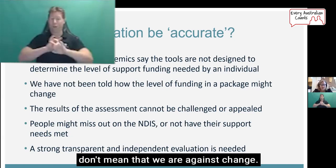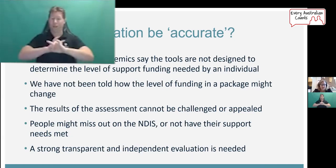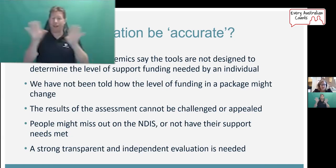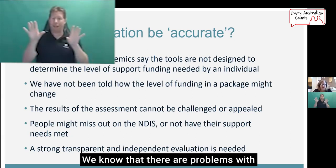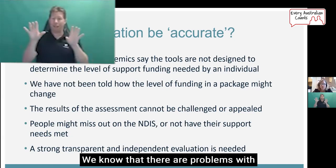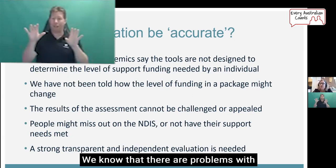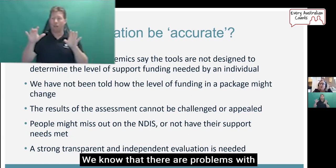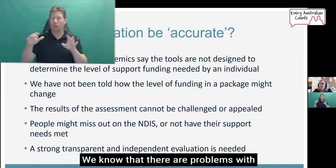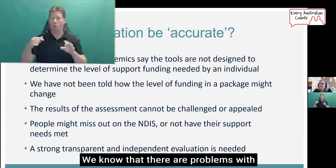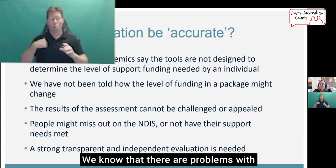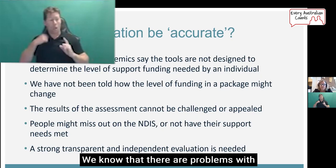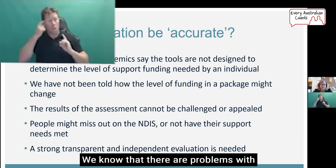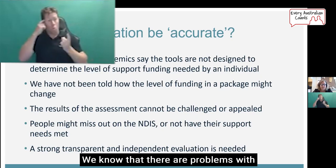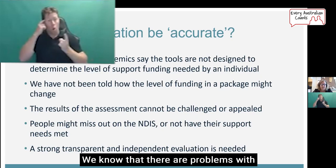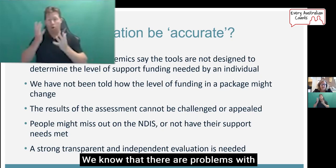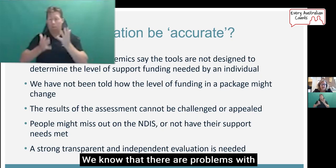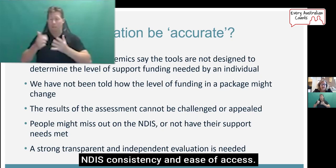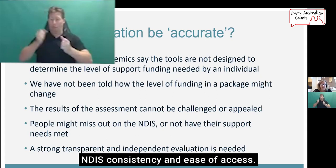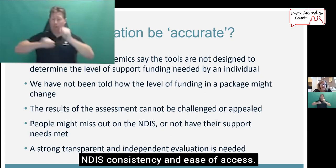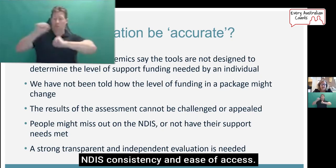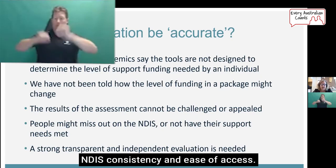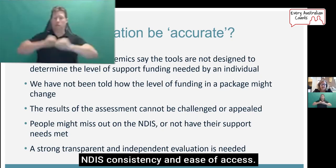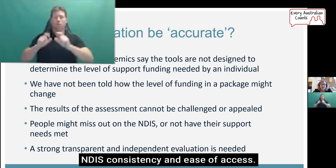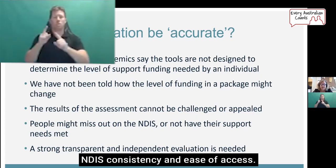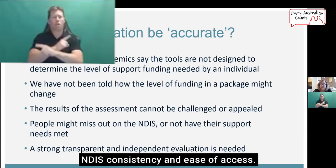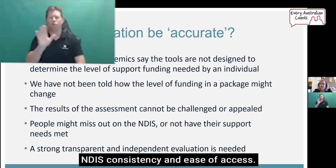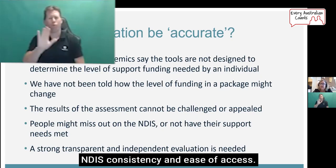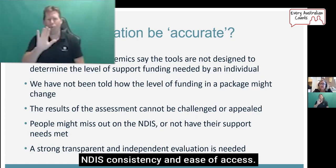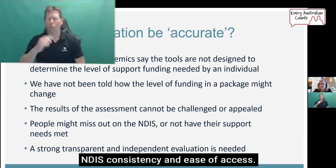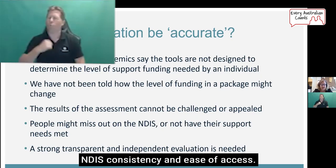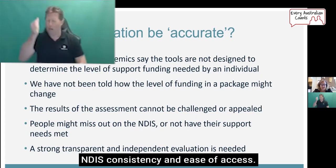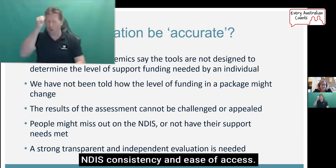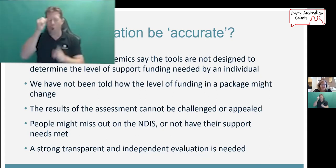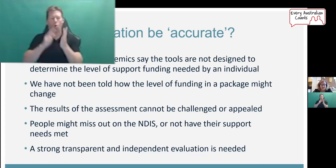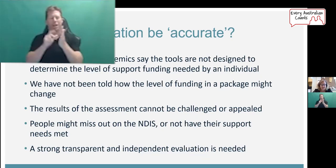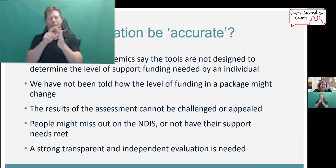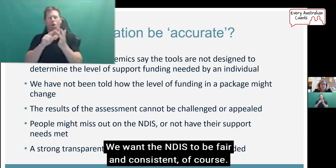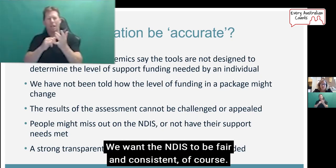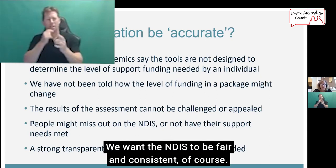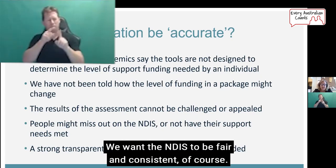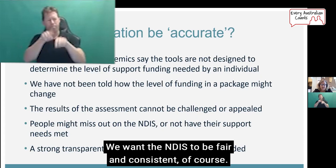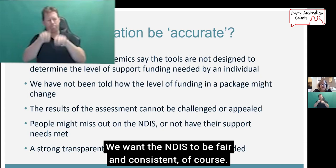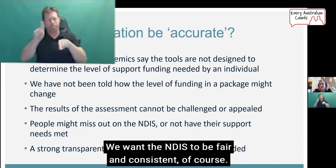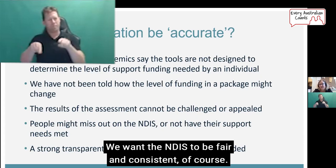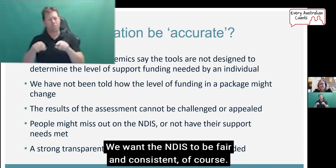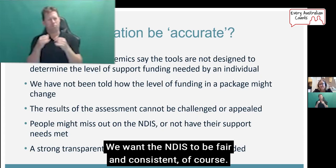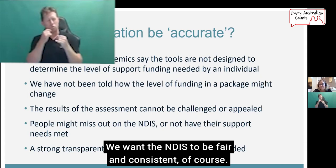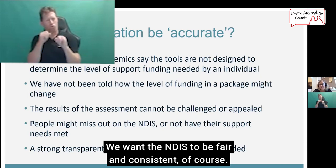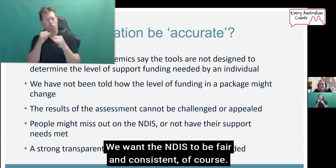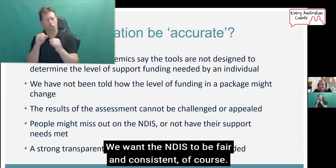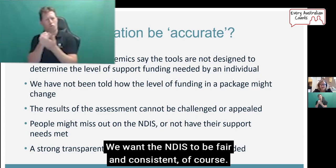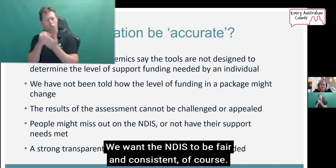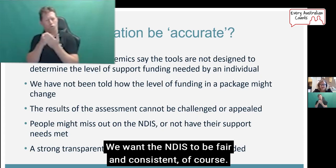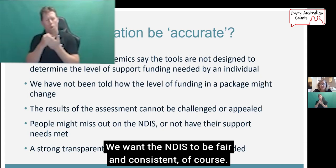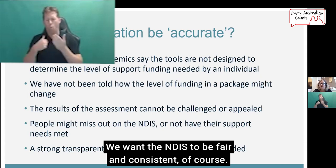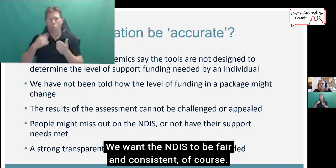change. We know that there are problems with NDIS consistency and ease of access. We want the NDIS to be